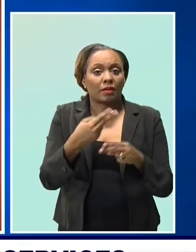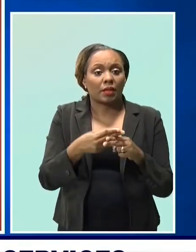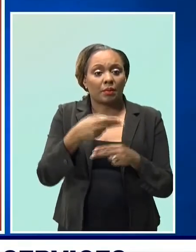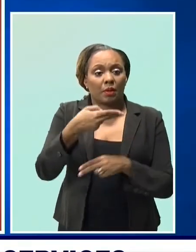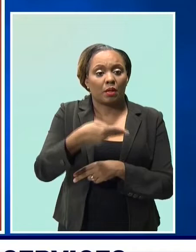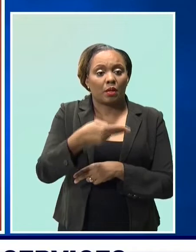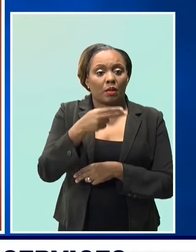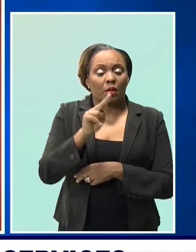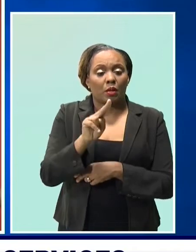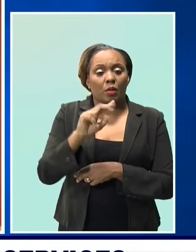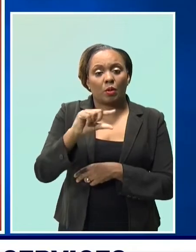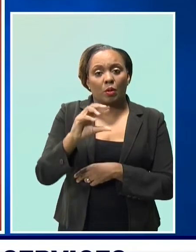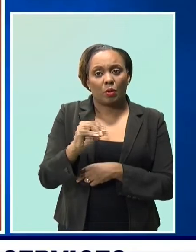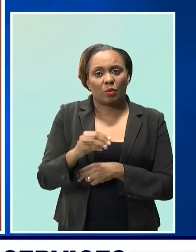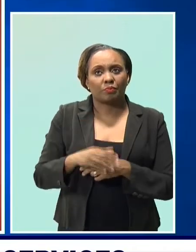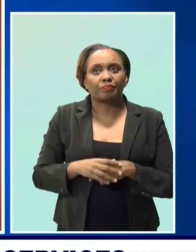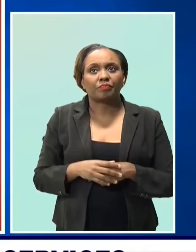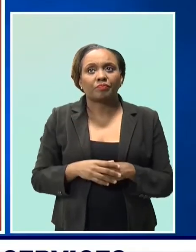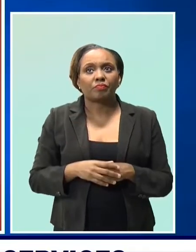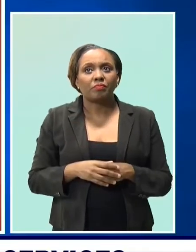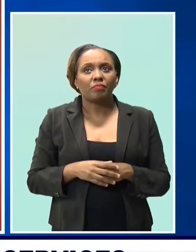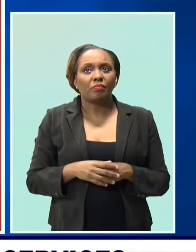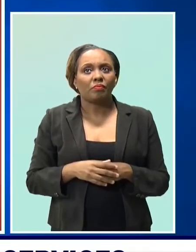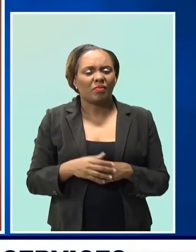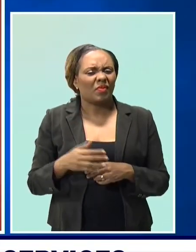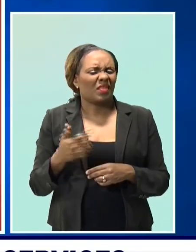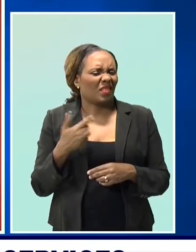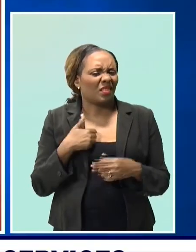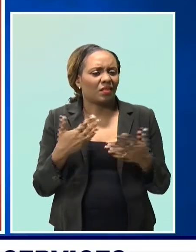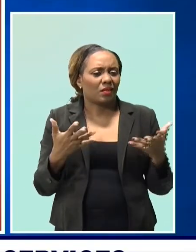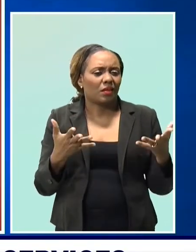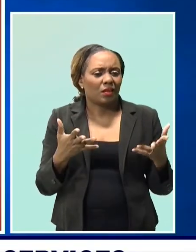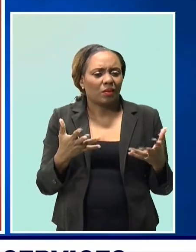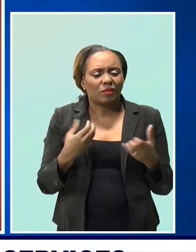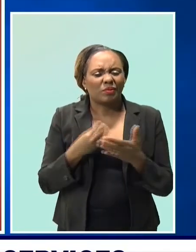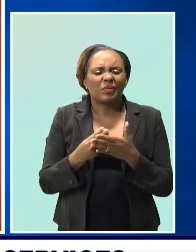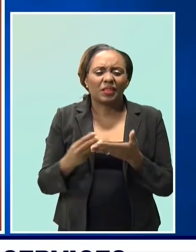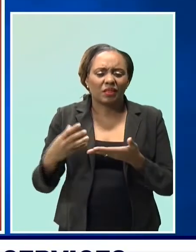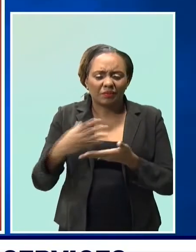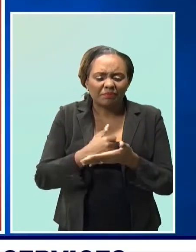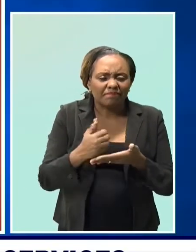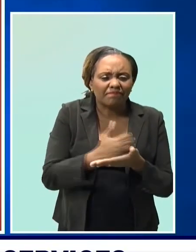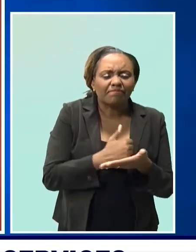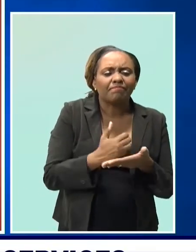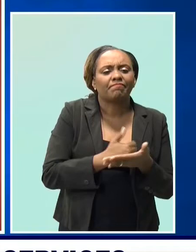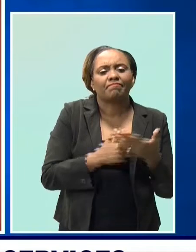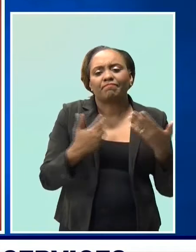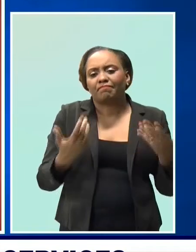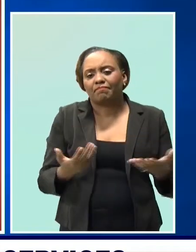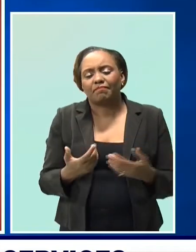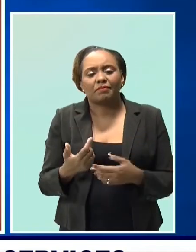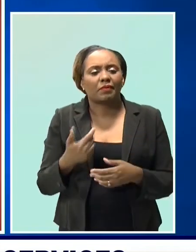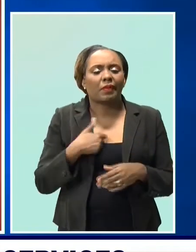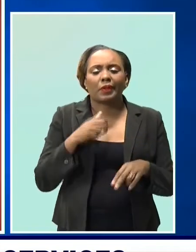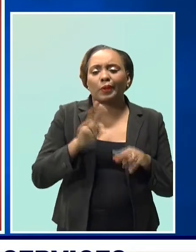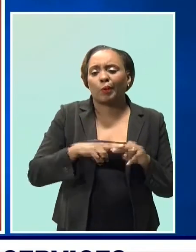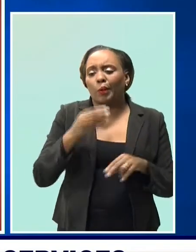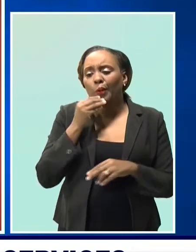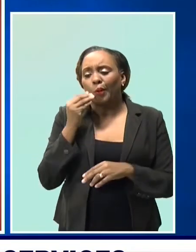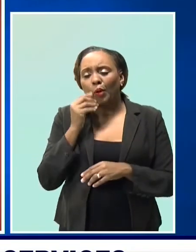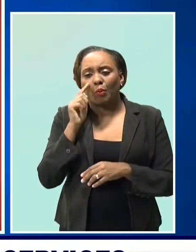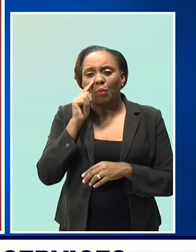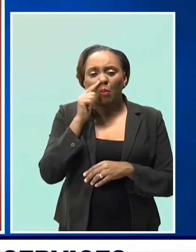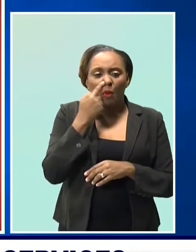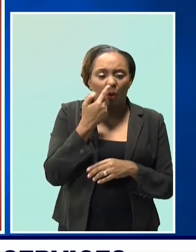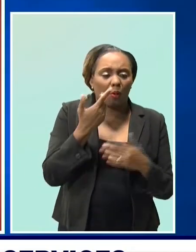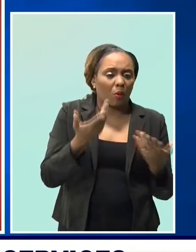and truly I'm just looking to, you know, somewhat get some type of income for the time being. I I'm a disciple individual, get really bored at home, so it's not really a case,